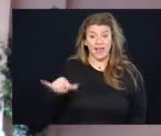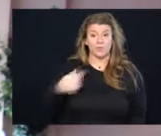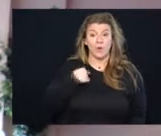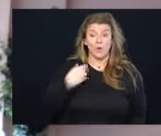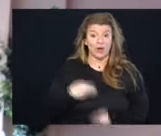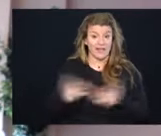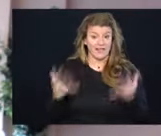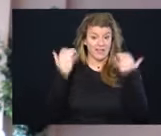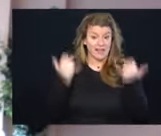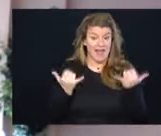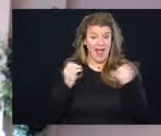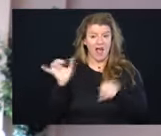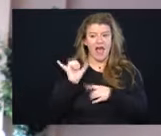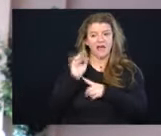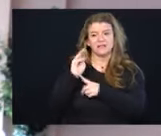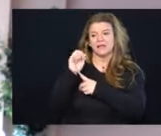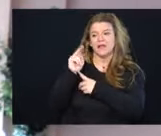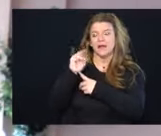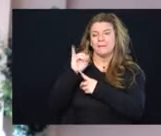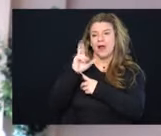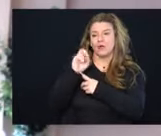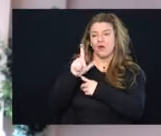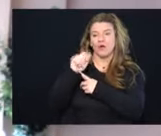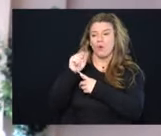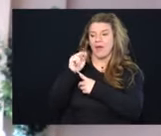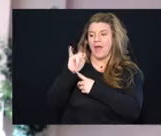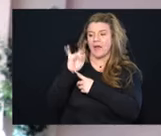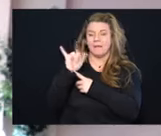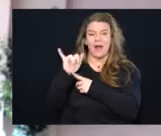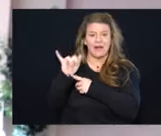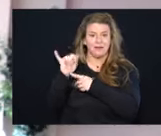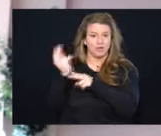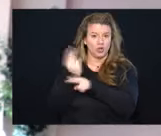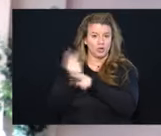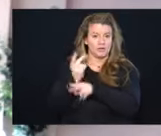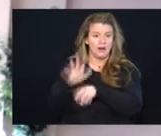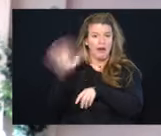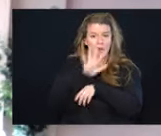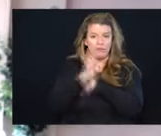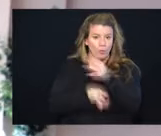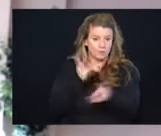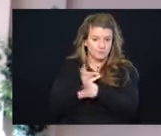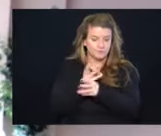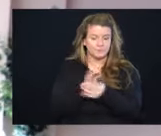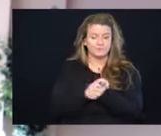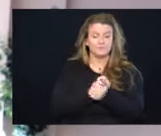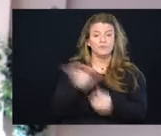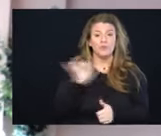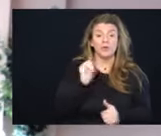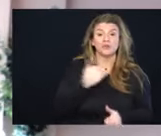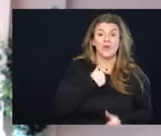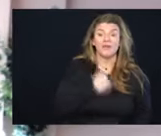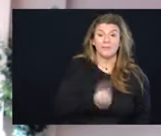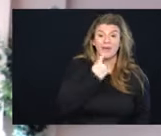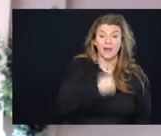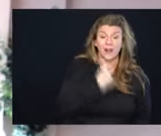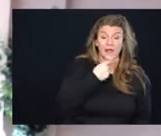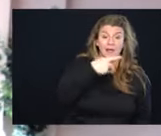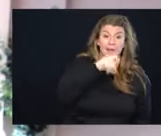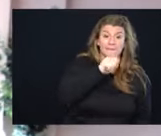now as the monoclonal antibody of choice in West Virginia and around the country. We also have the oral pill, the Paxlovid,